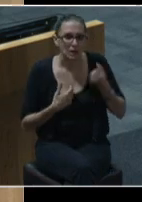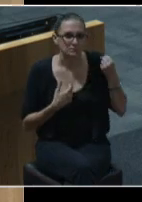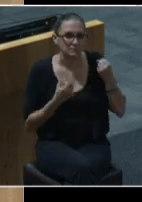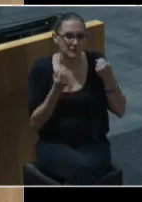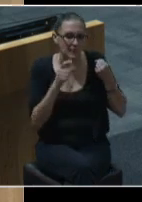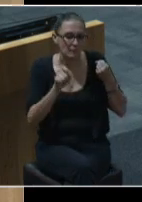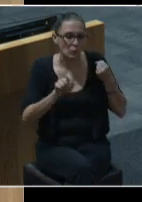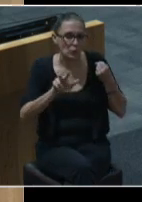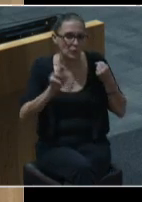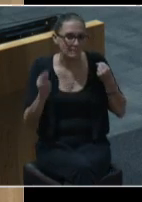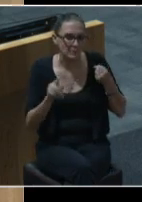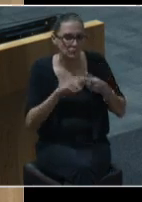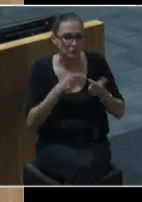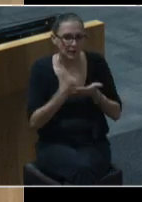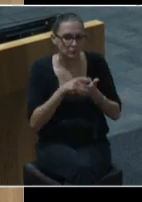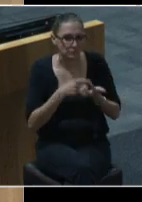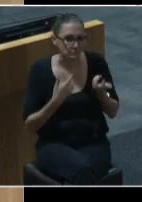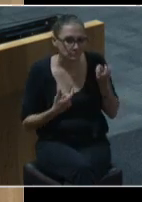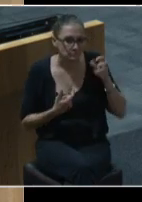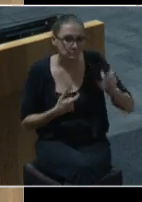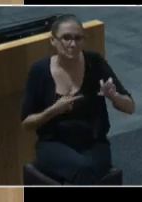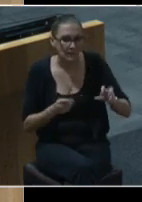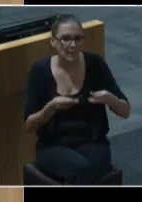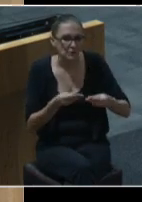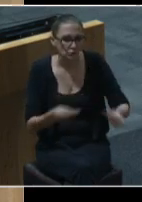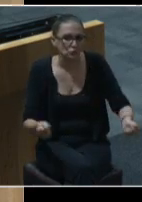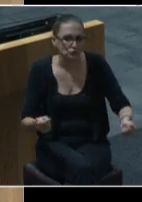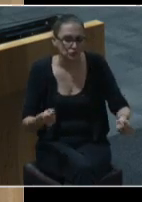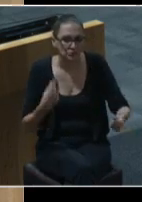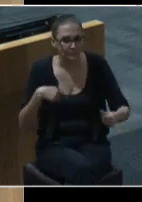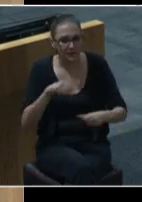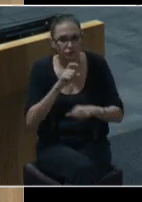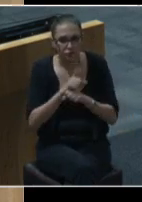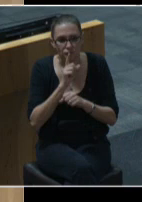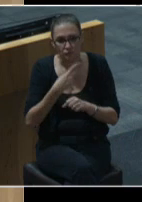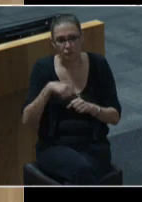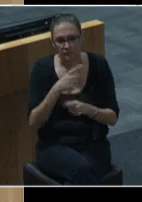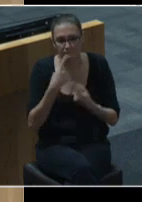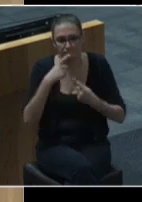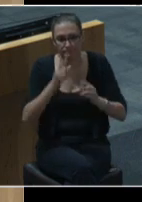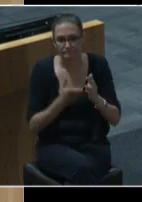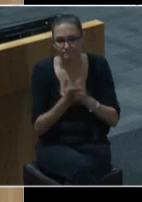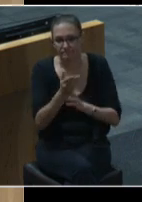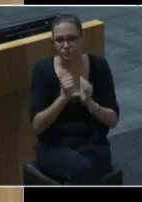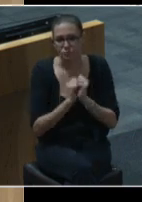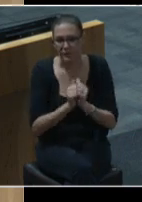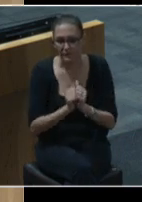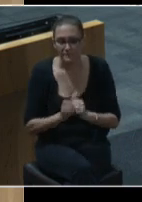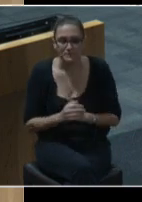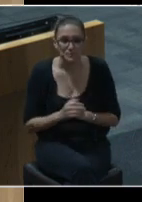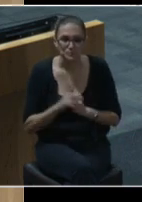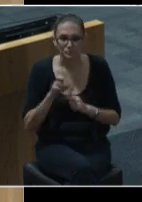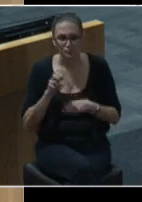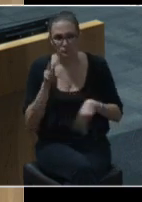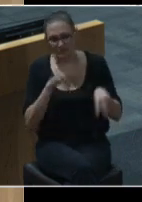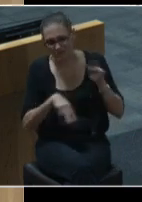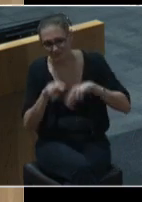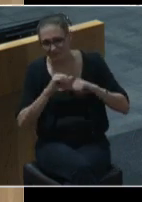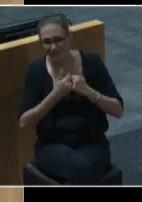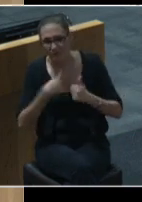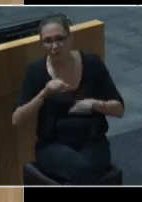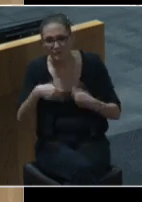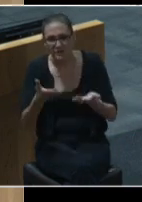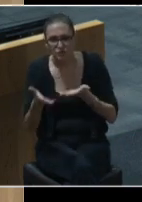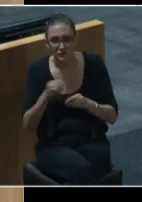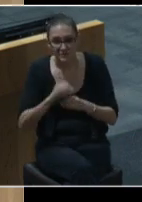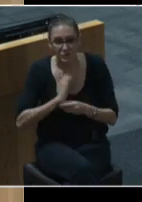million to help fund the solution we will arrive at together. Re-evaluating how we provide services in our community